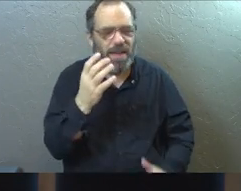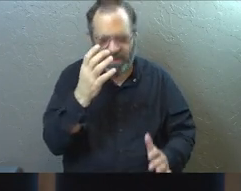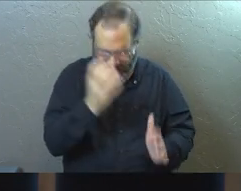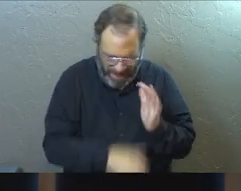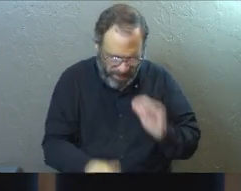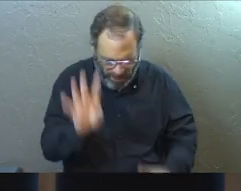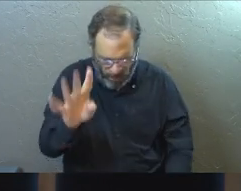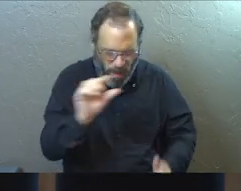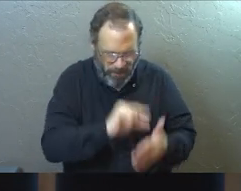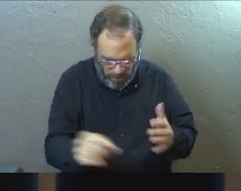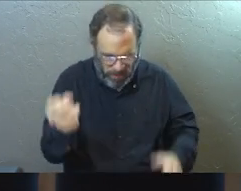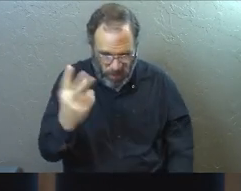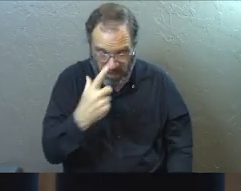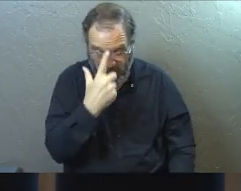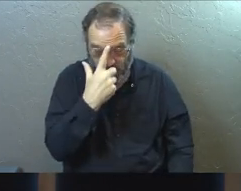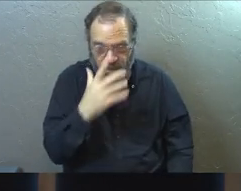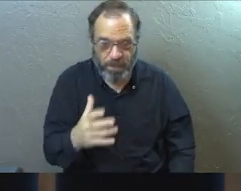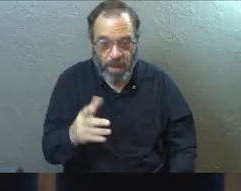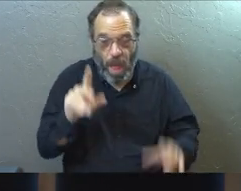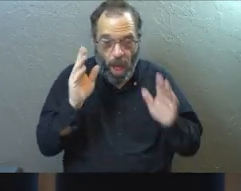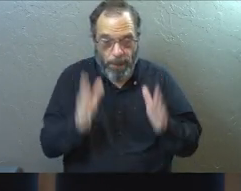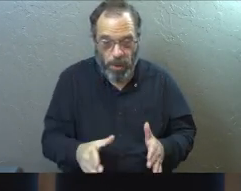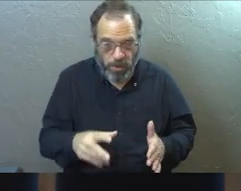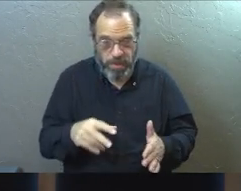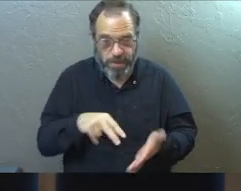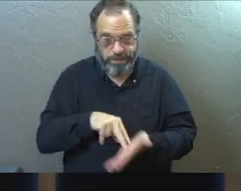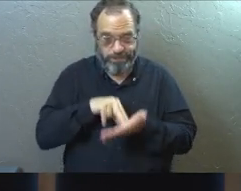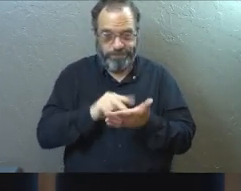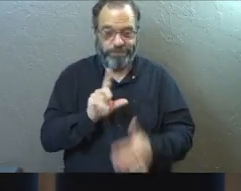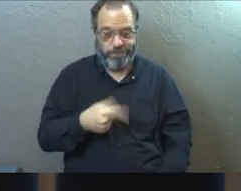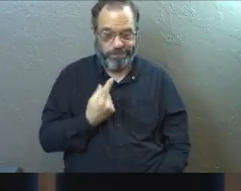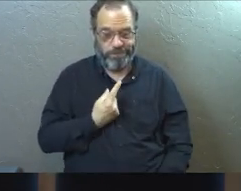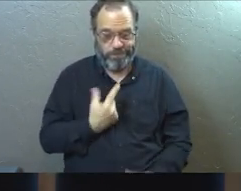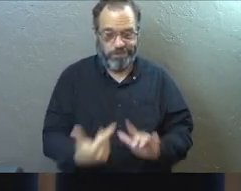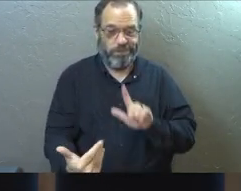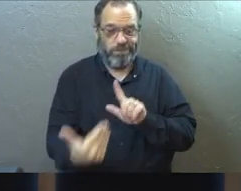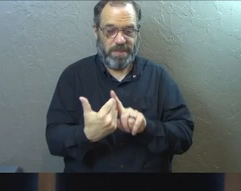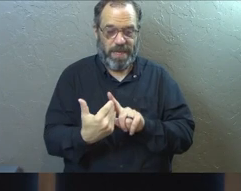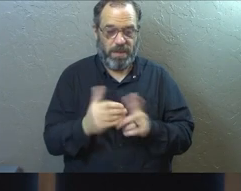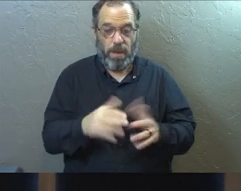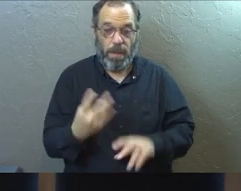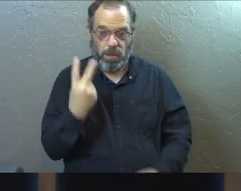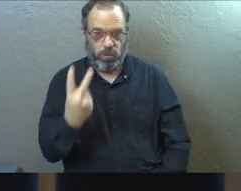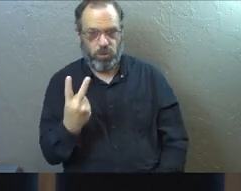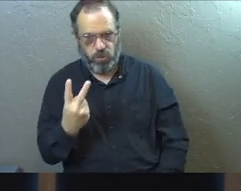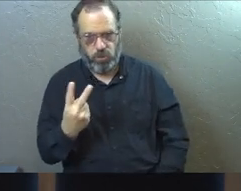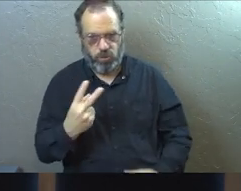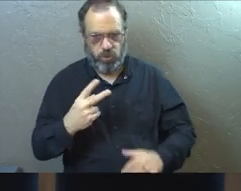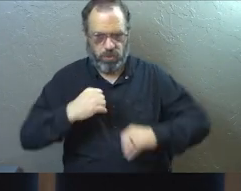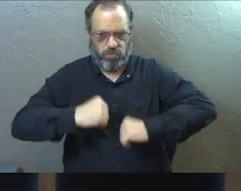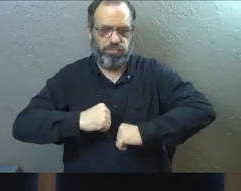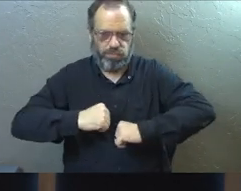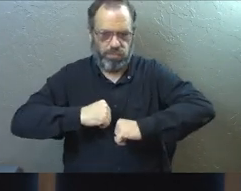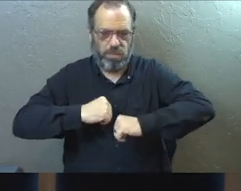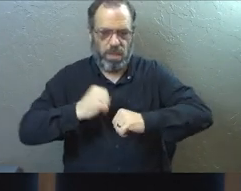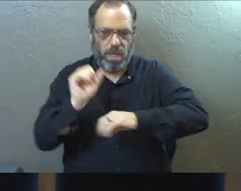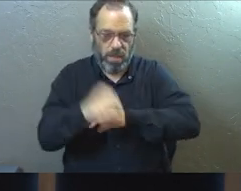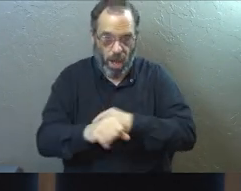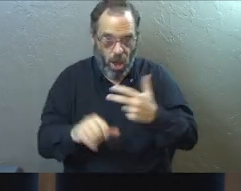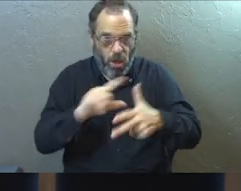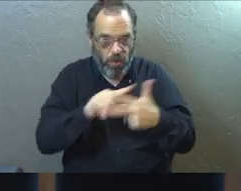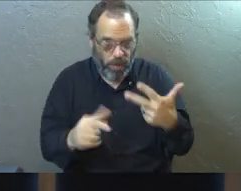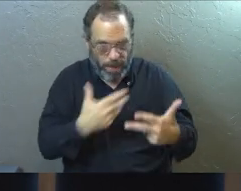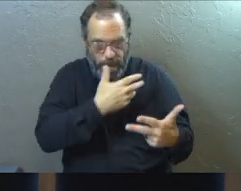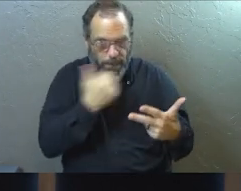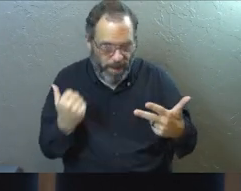4, verse 12. A person standing alone can be attacked and defeated, but two can stand back to back and conquer. Three